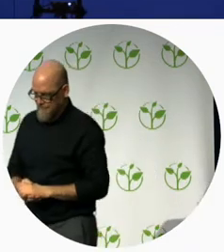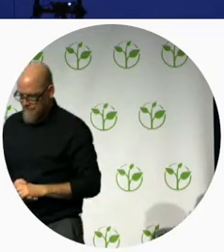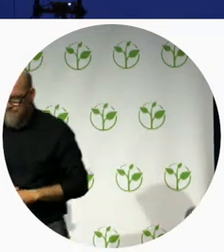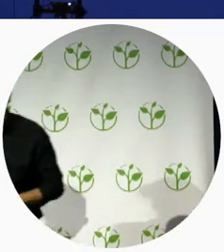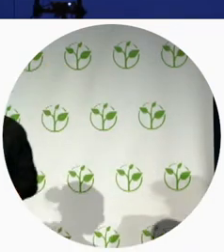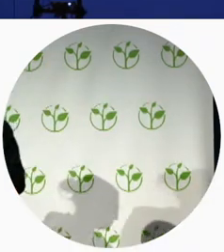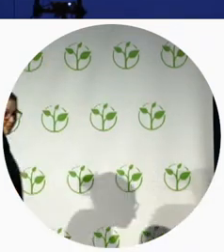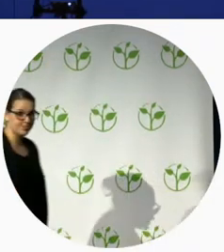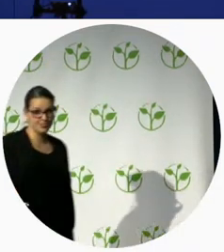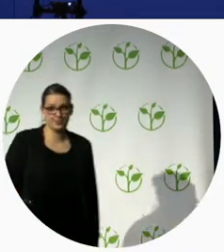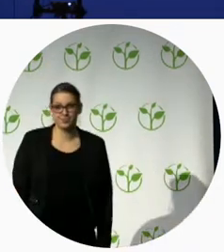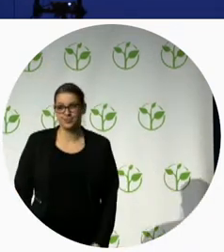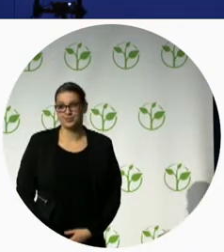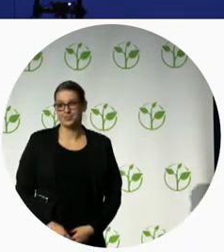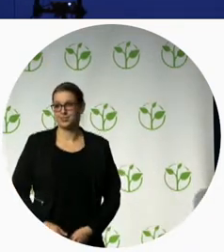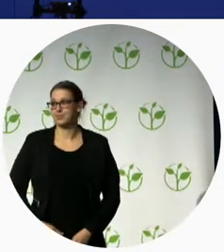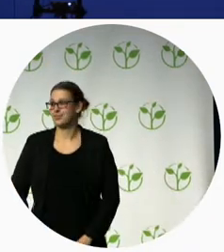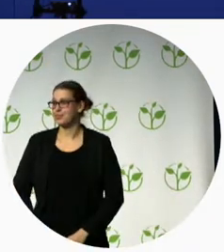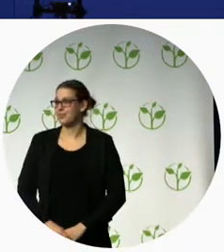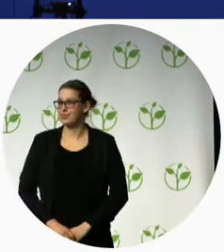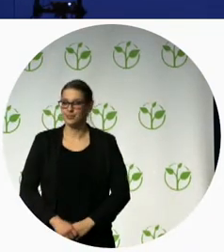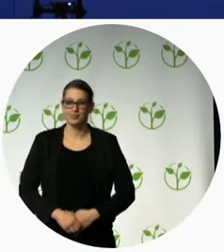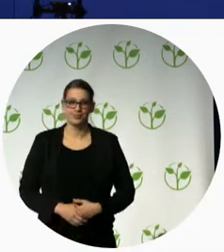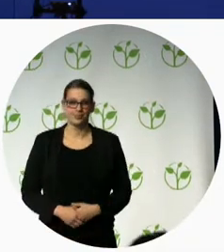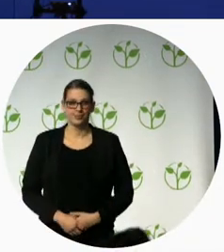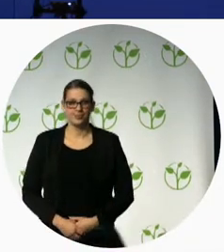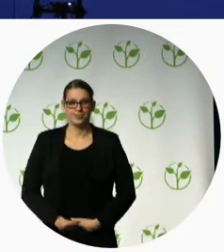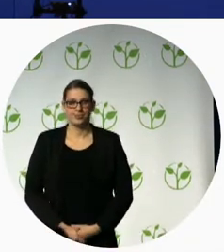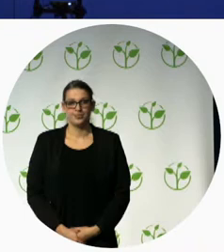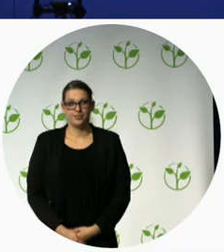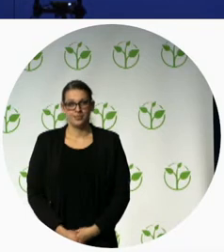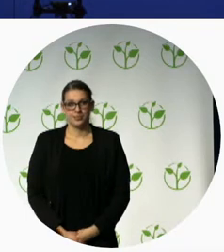thank you very much Mohammed we'll turn now to Pooja